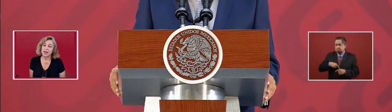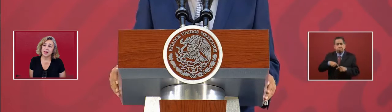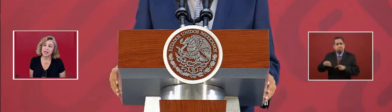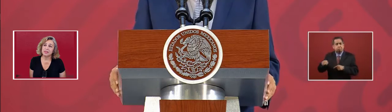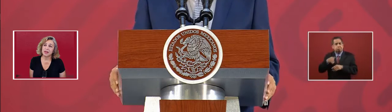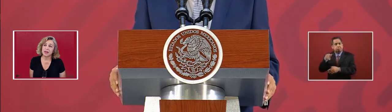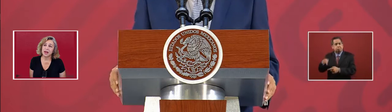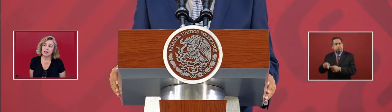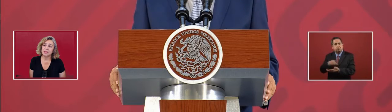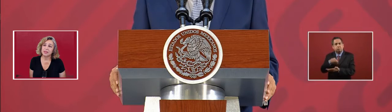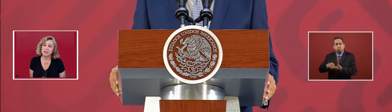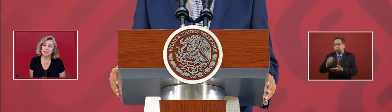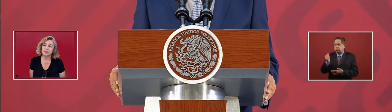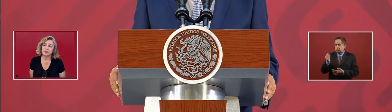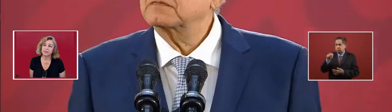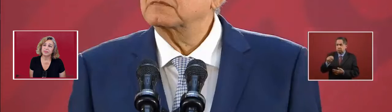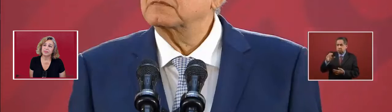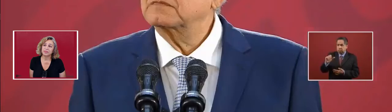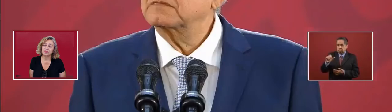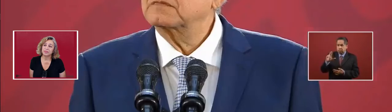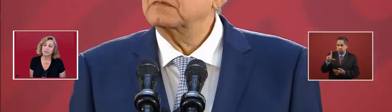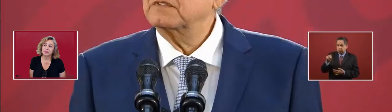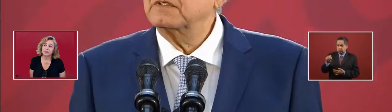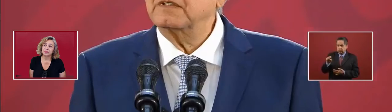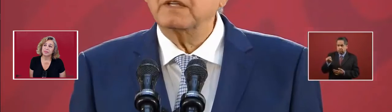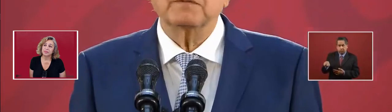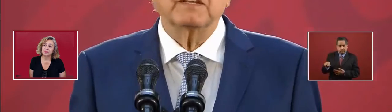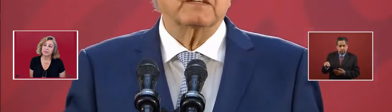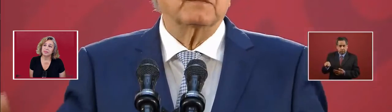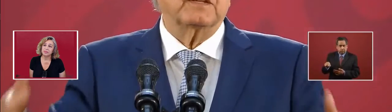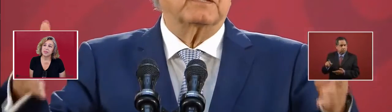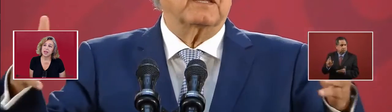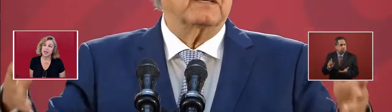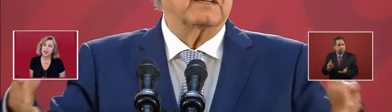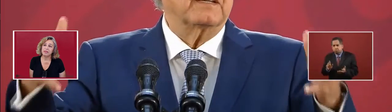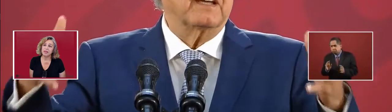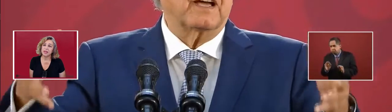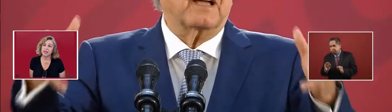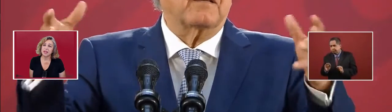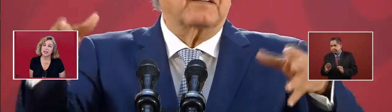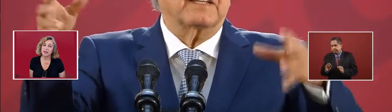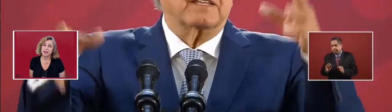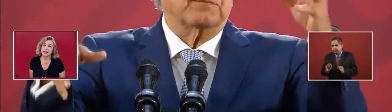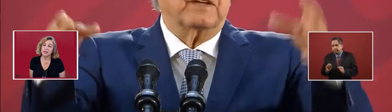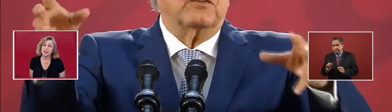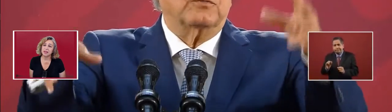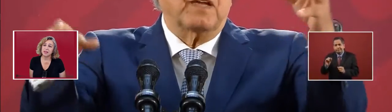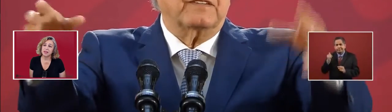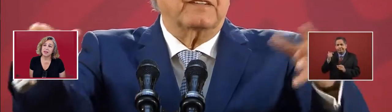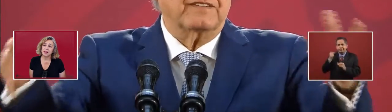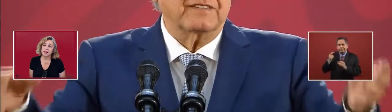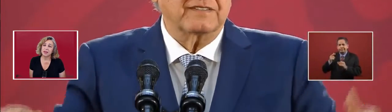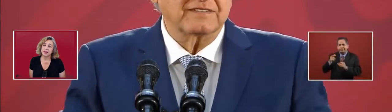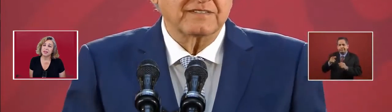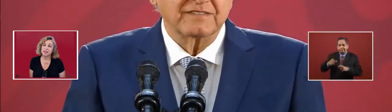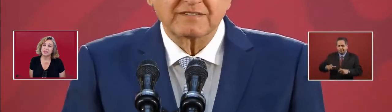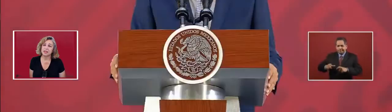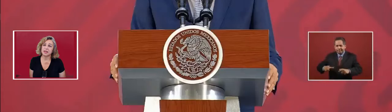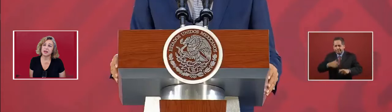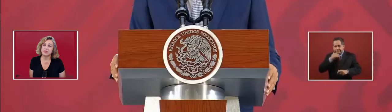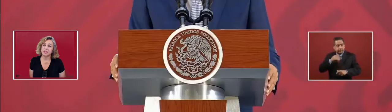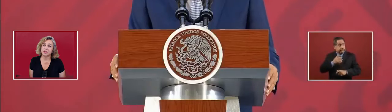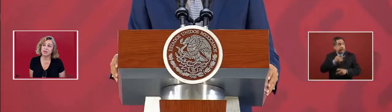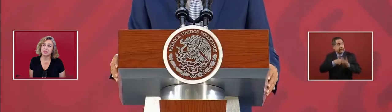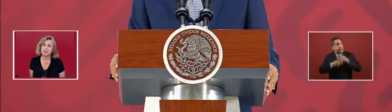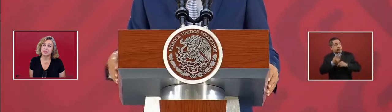And I get to San Carlos and evidently they had just